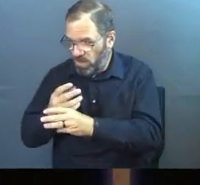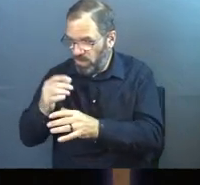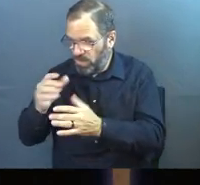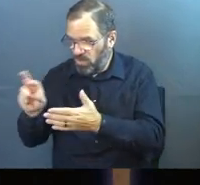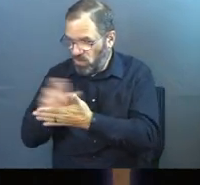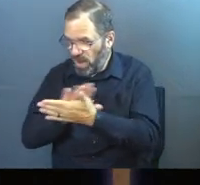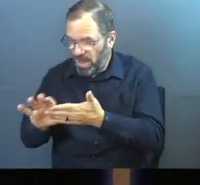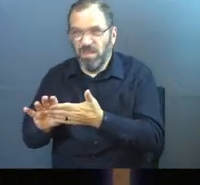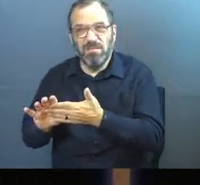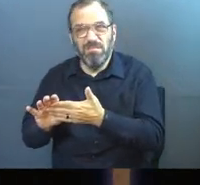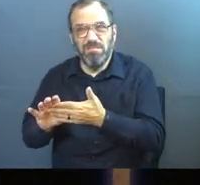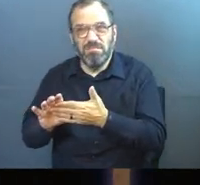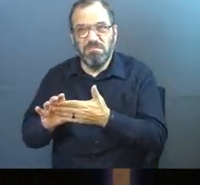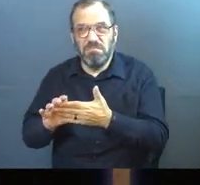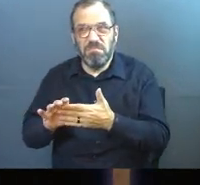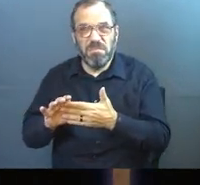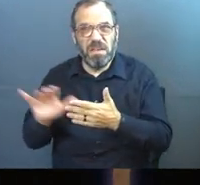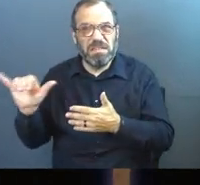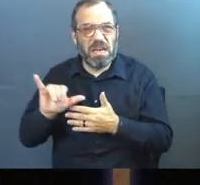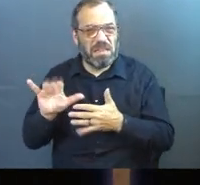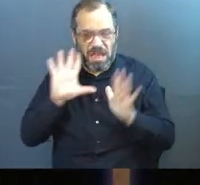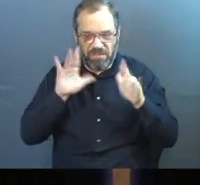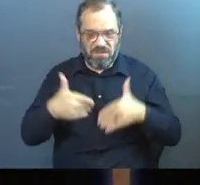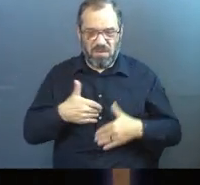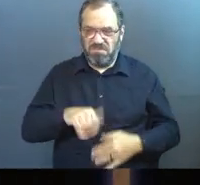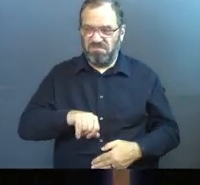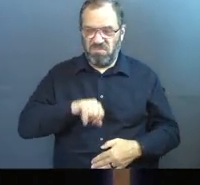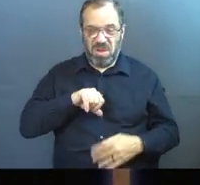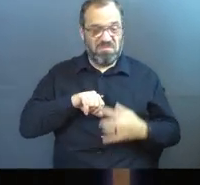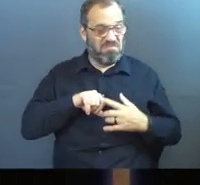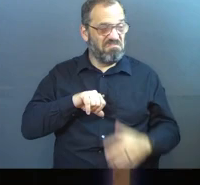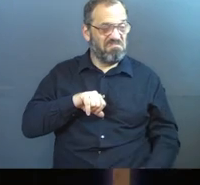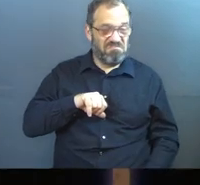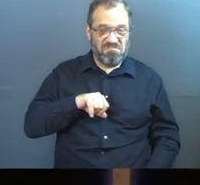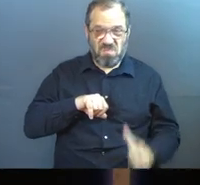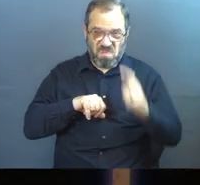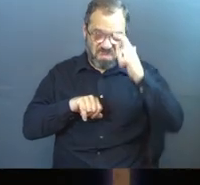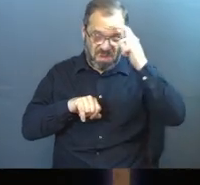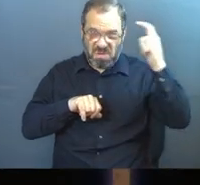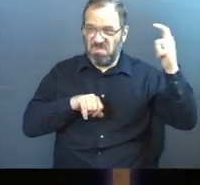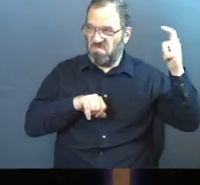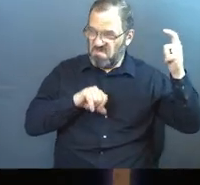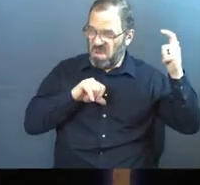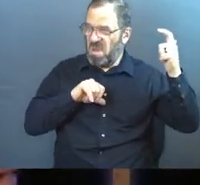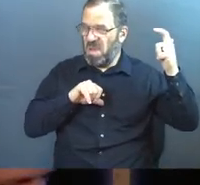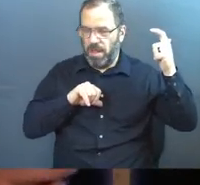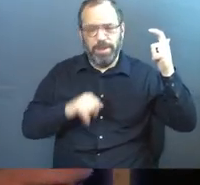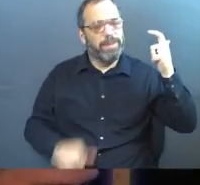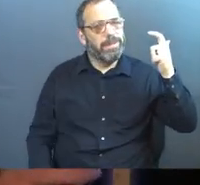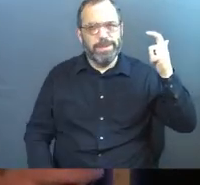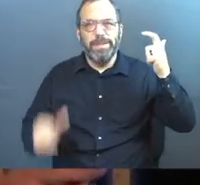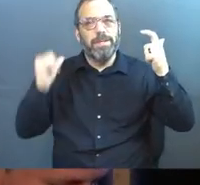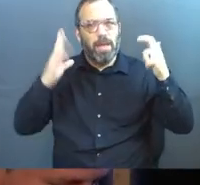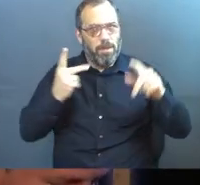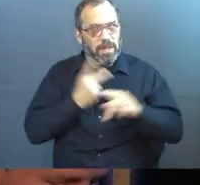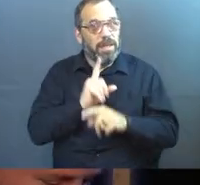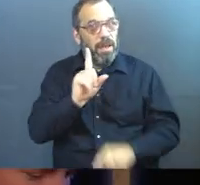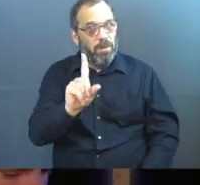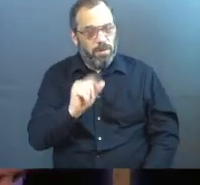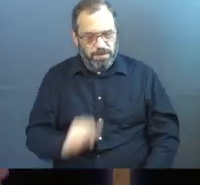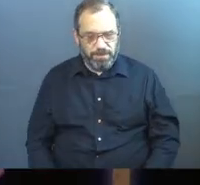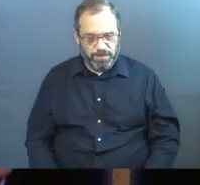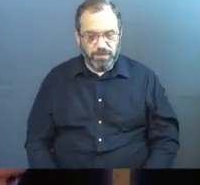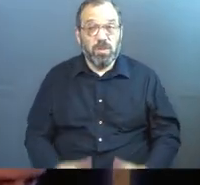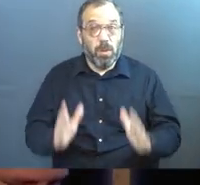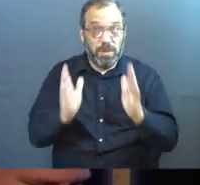kind of self-focused and is kind of prideful. There's some arrogance in it. God's going to deal with it in just a minute. So